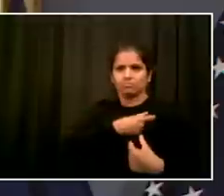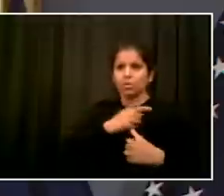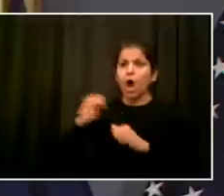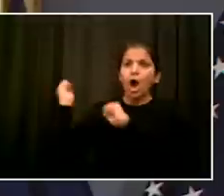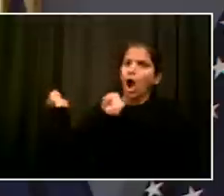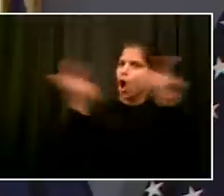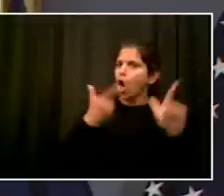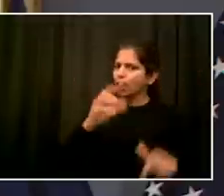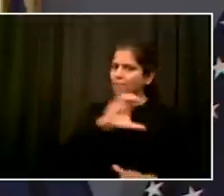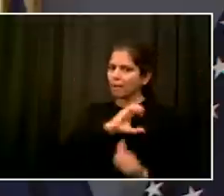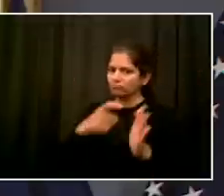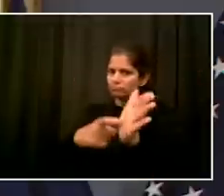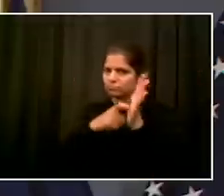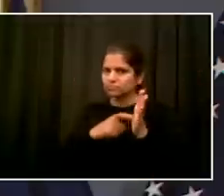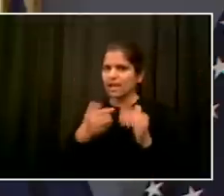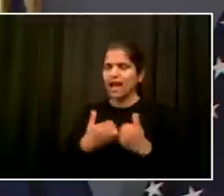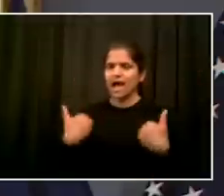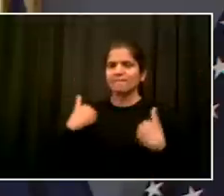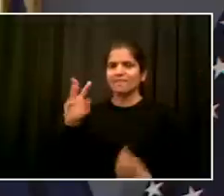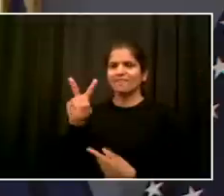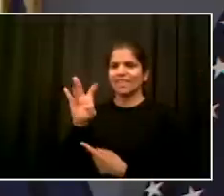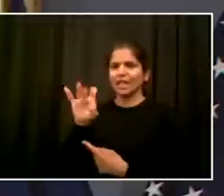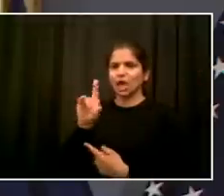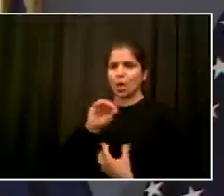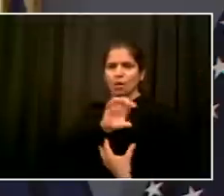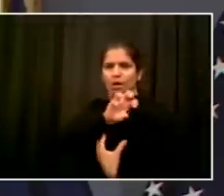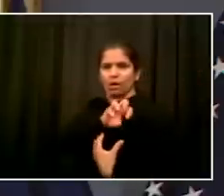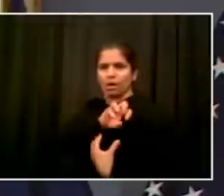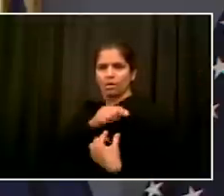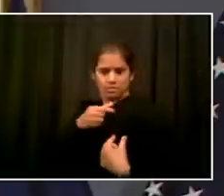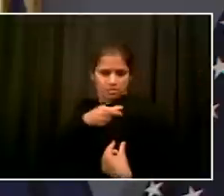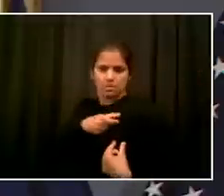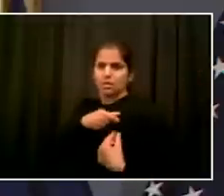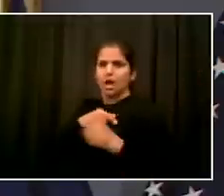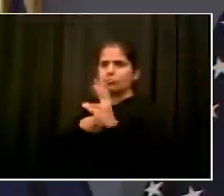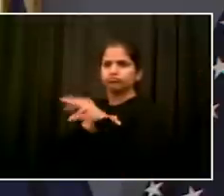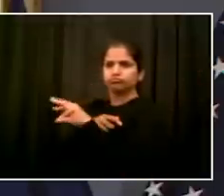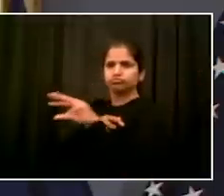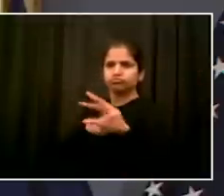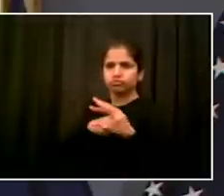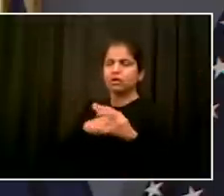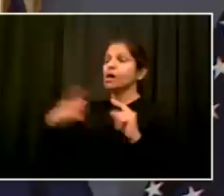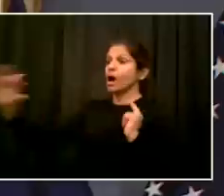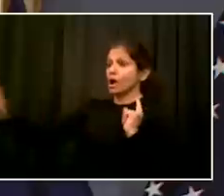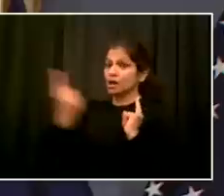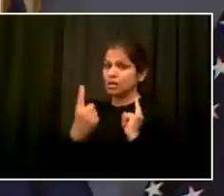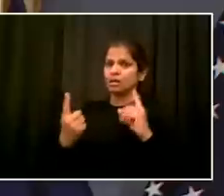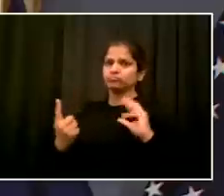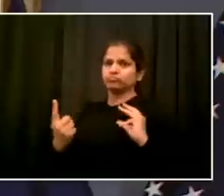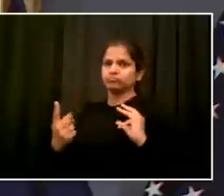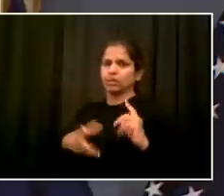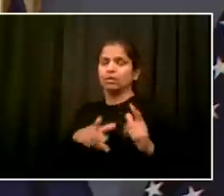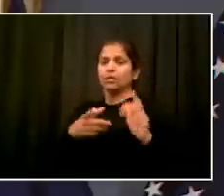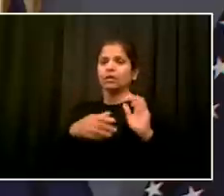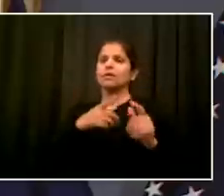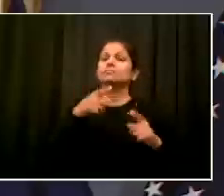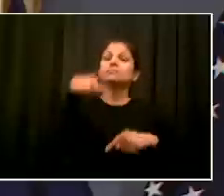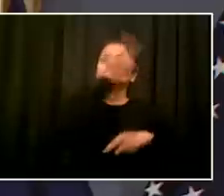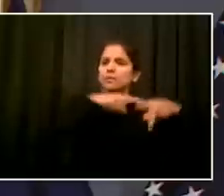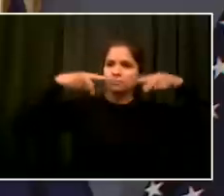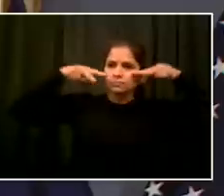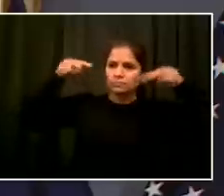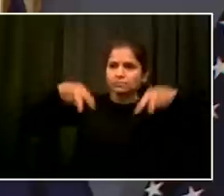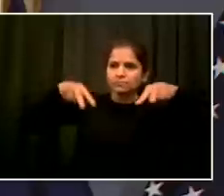like one bit that video with the vehicles. That is not the way things are supposed to be. There will be a full investigation, and if discipline is